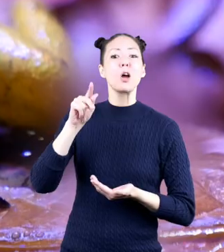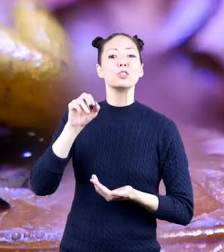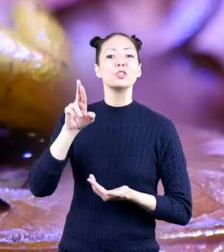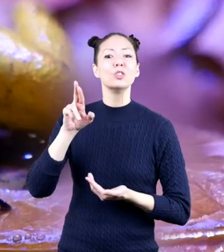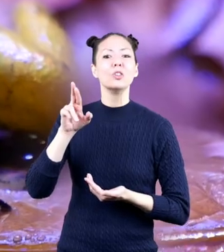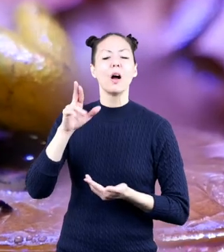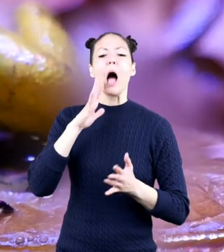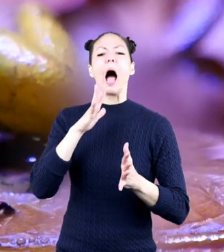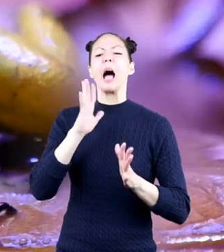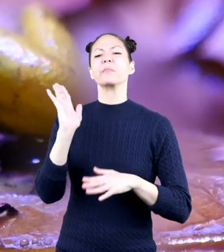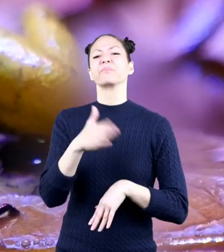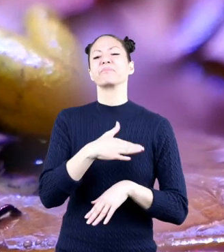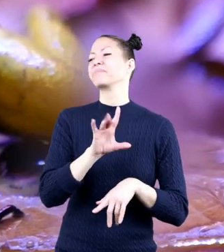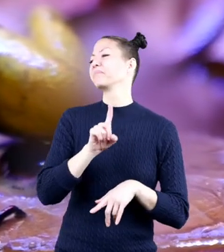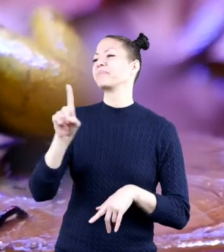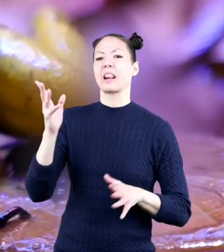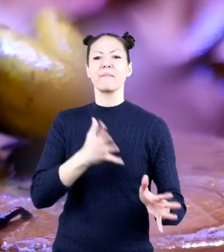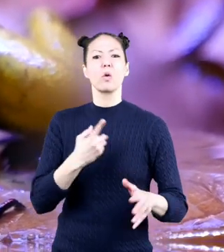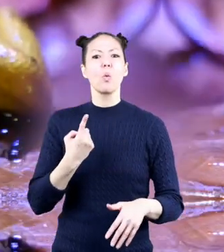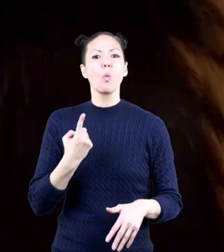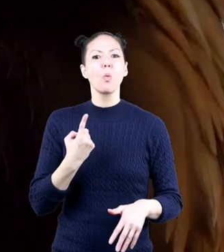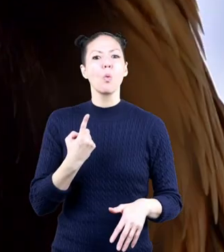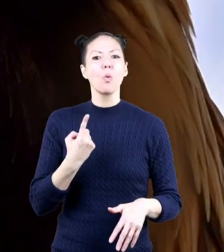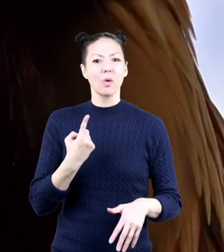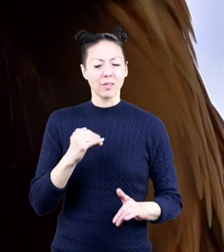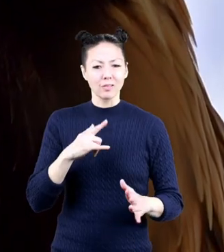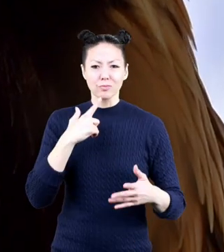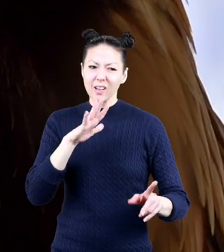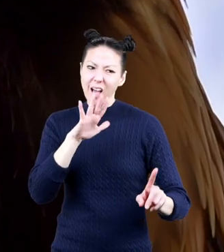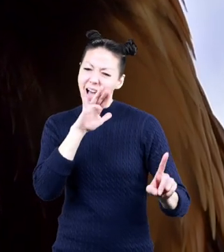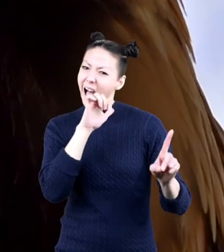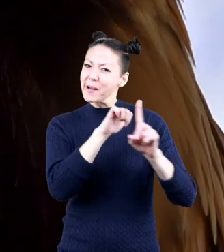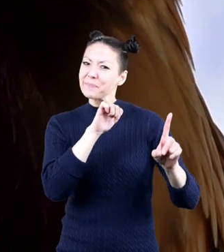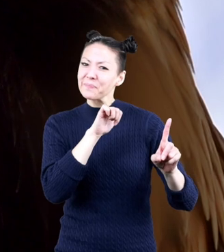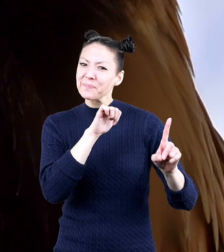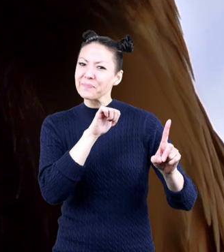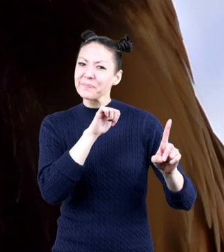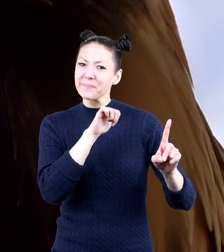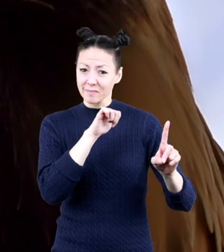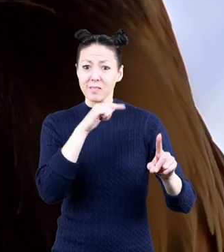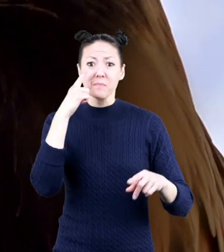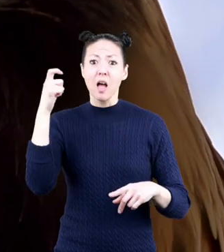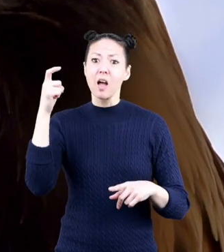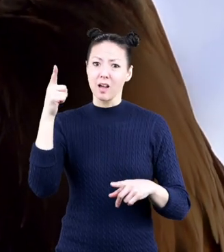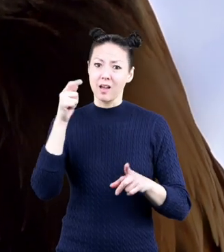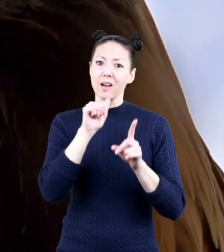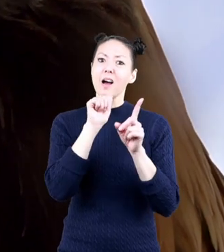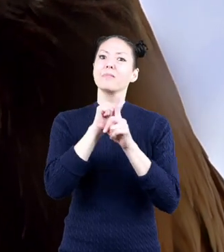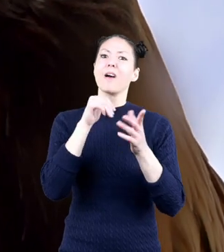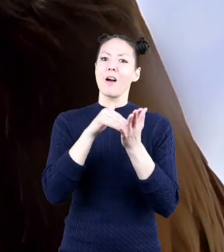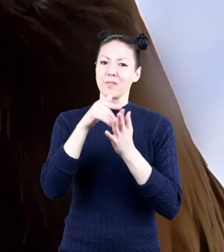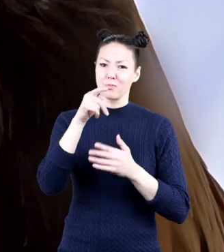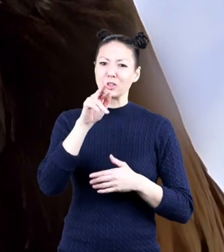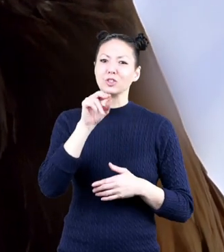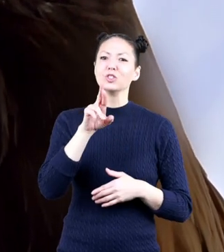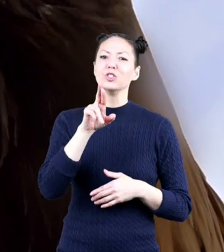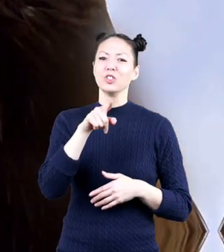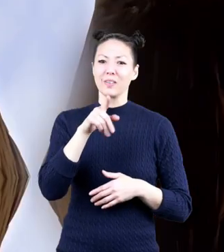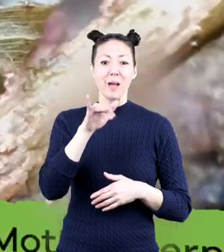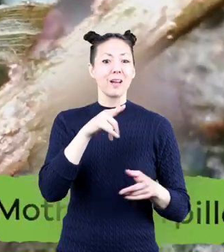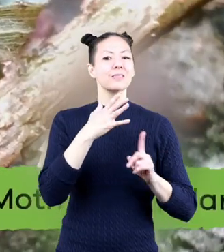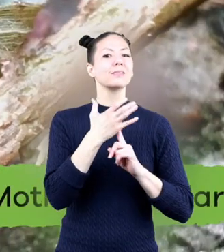a predator will leave it alone. This is a great trick because predators are often fooled by the disguise.